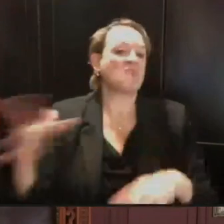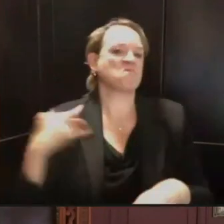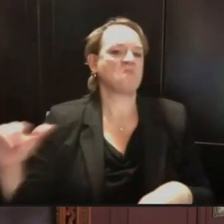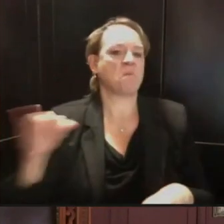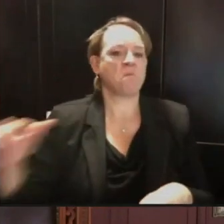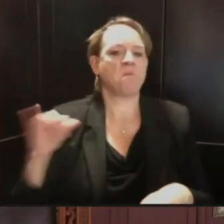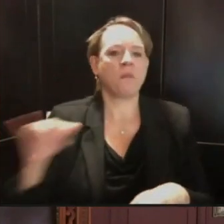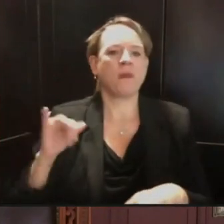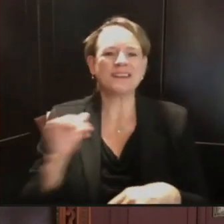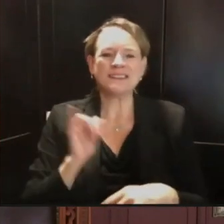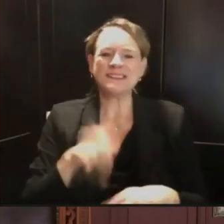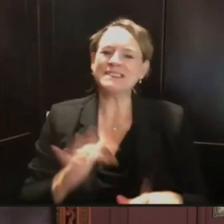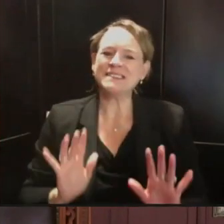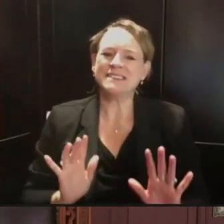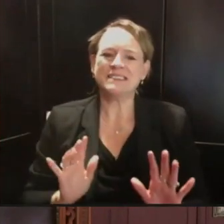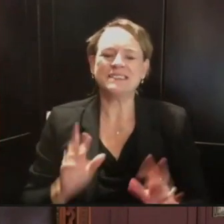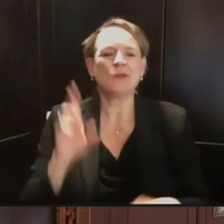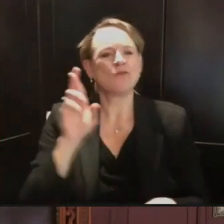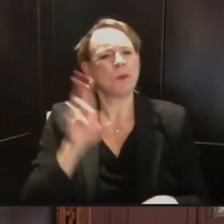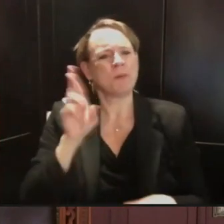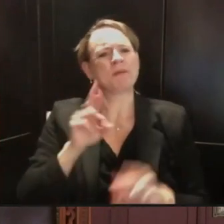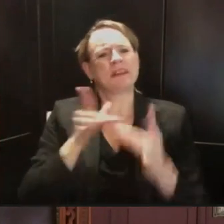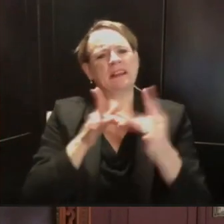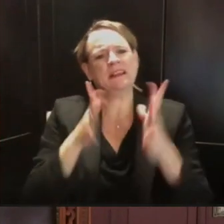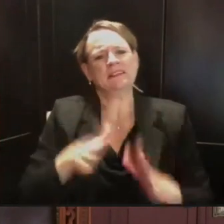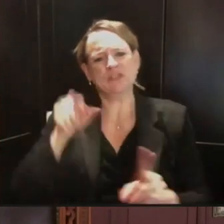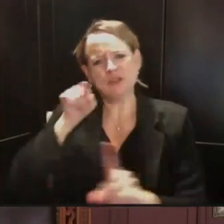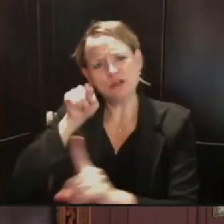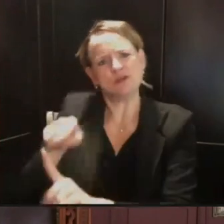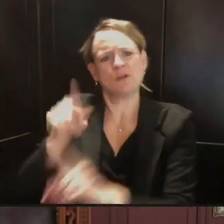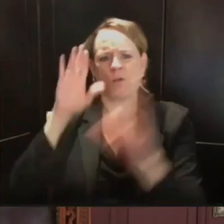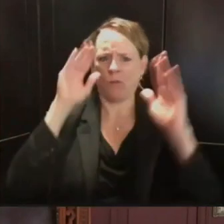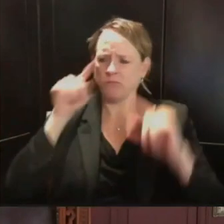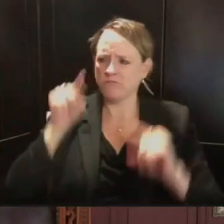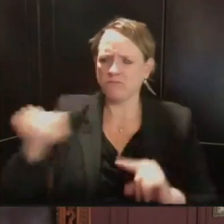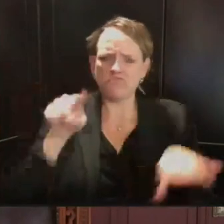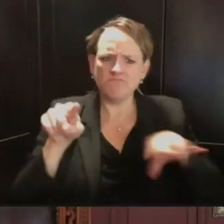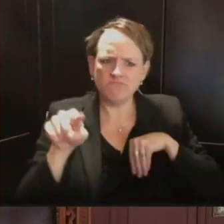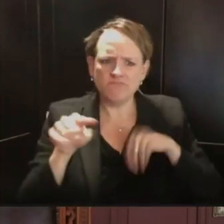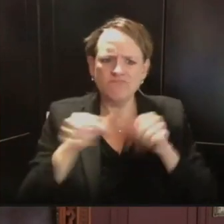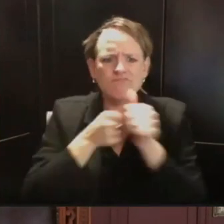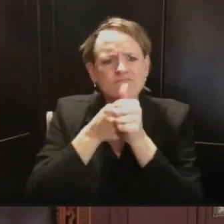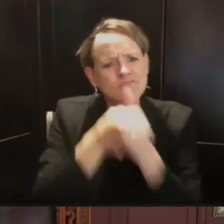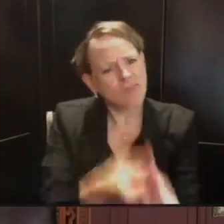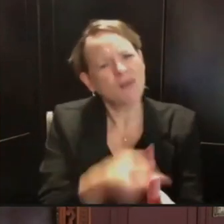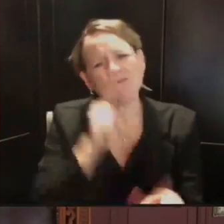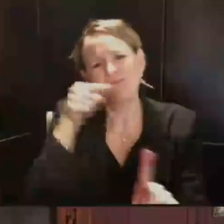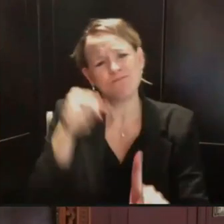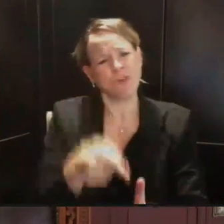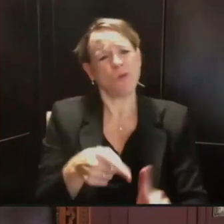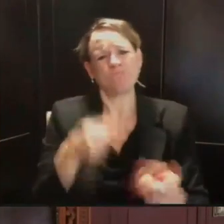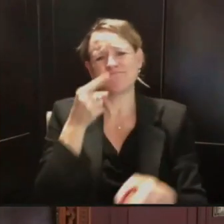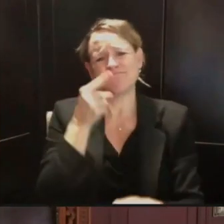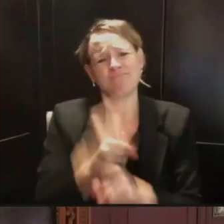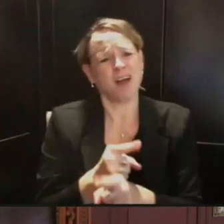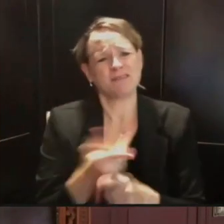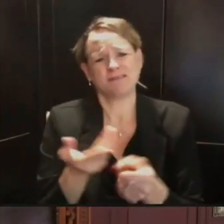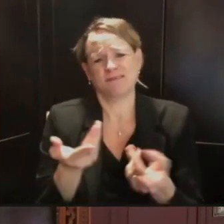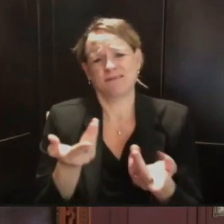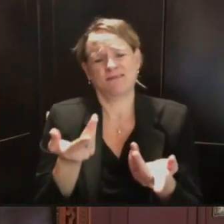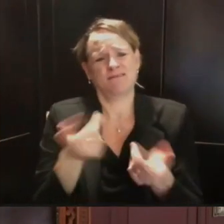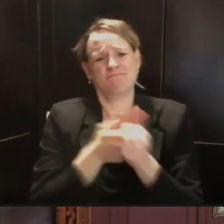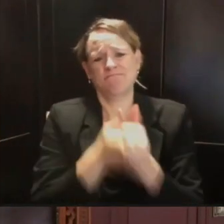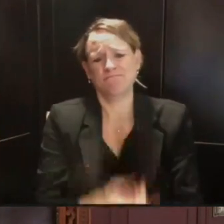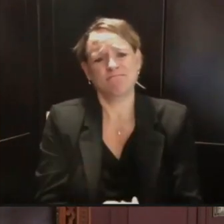follow and will make a difference. But, you know, there's a $200 fine, I get it, that